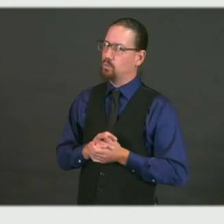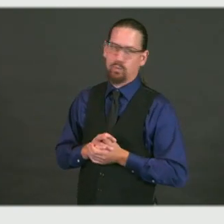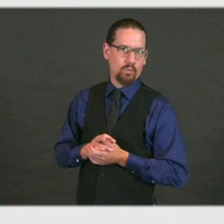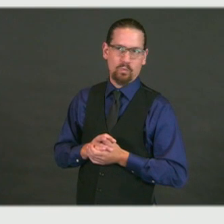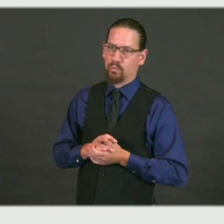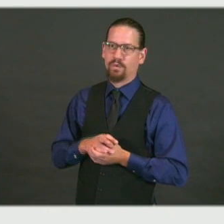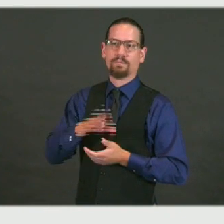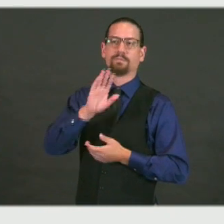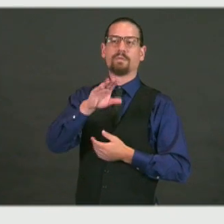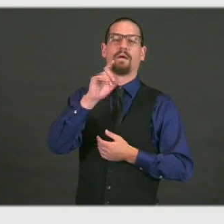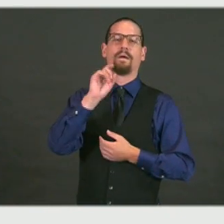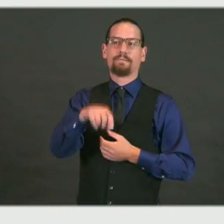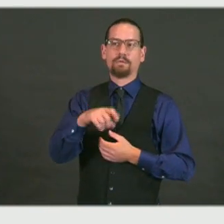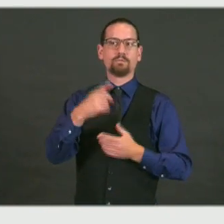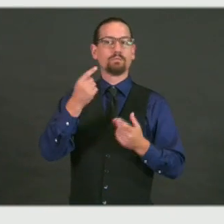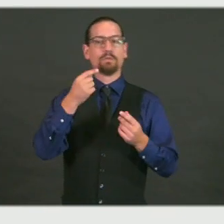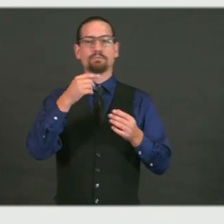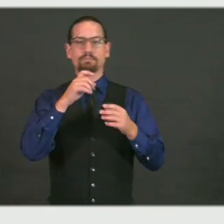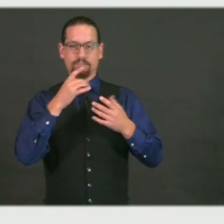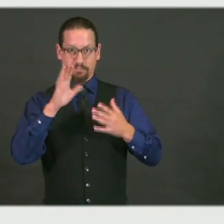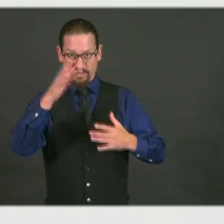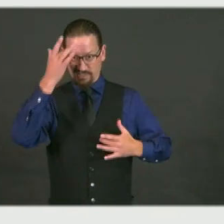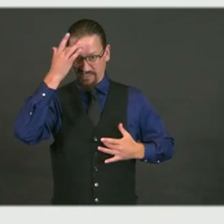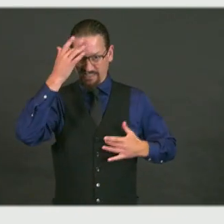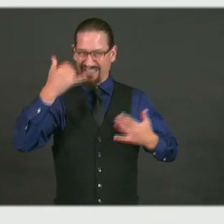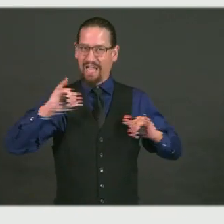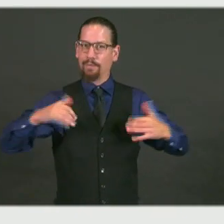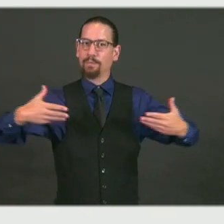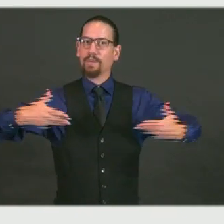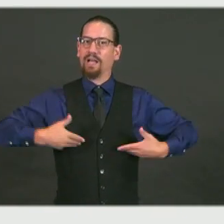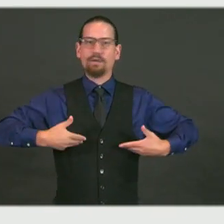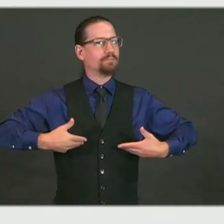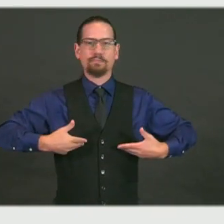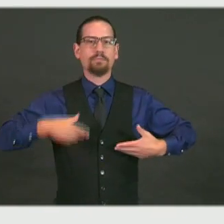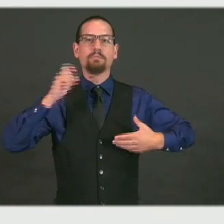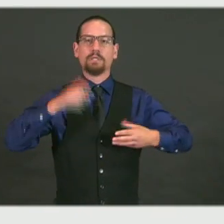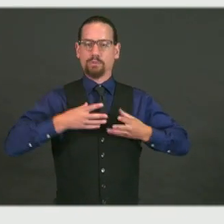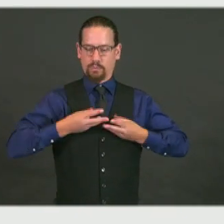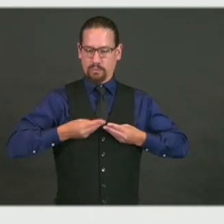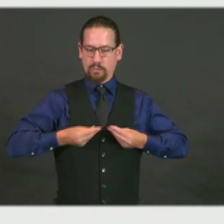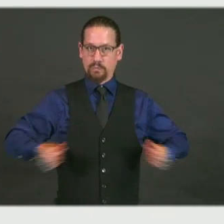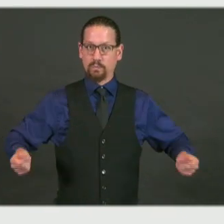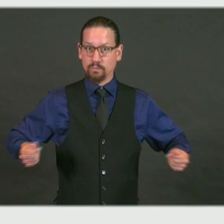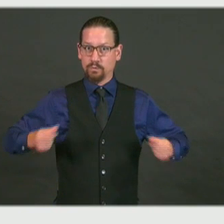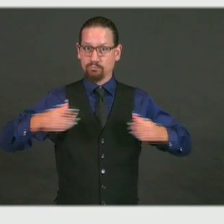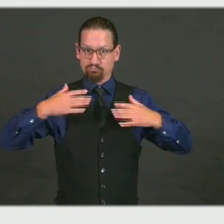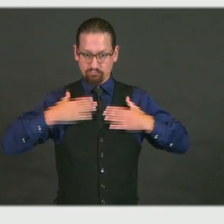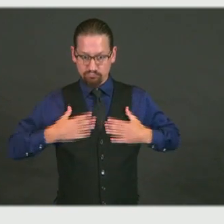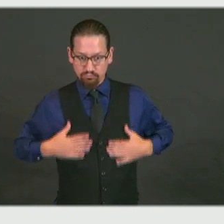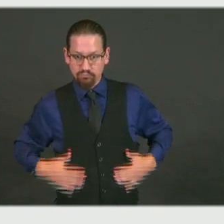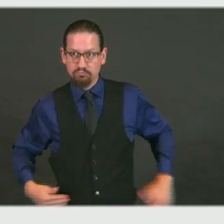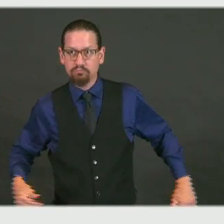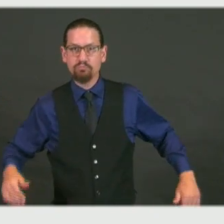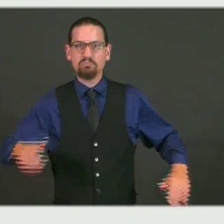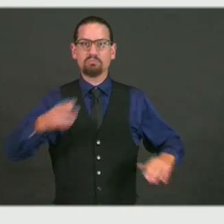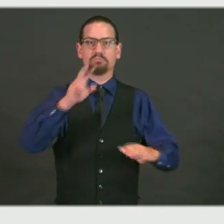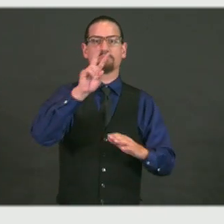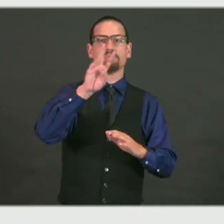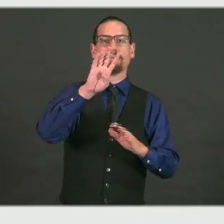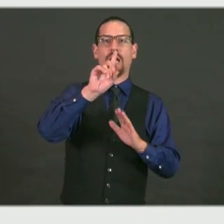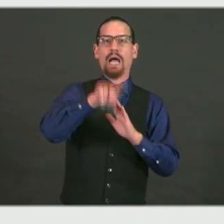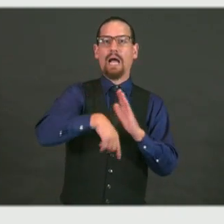And if they're both negative, and if your symptoms have gone away for at least a day, you can go ahead and go back to school.